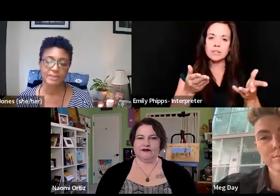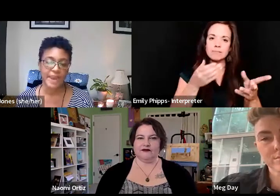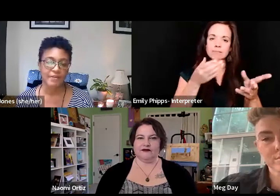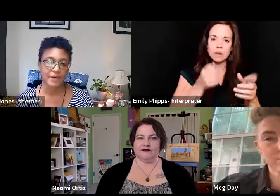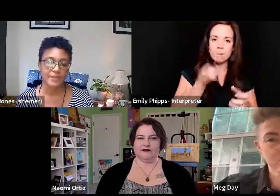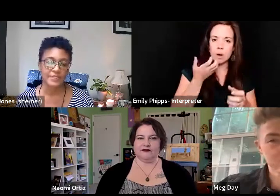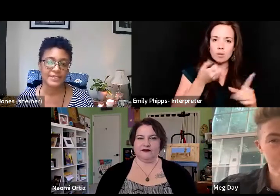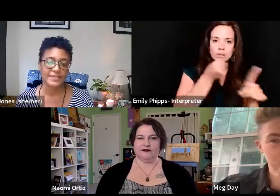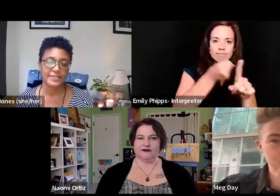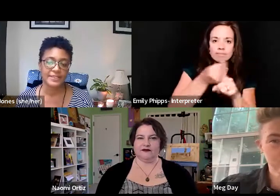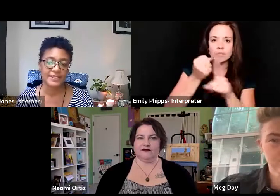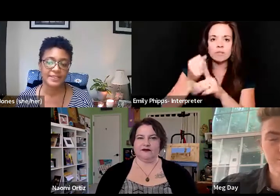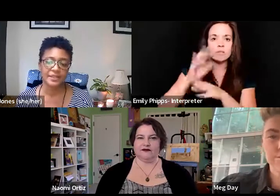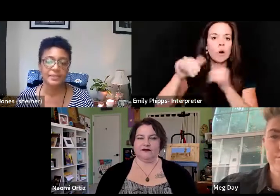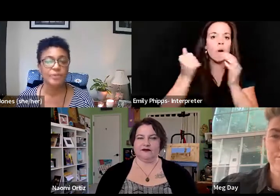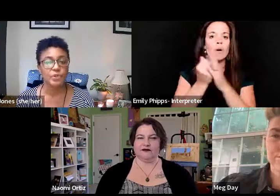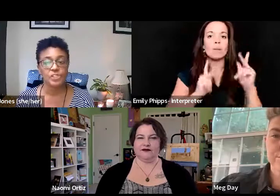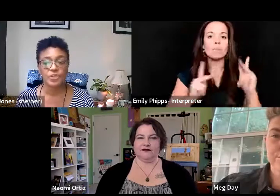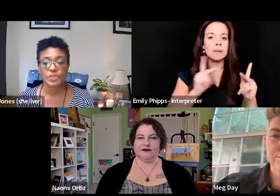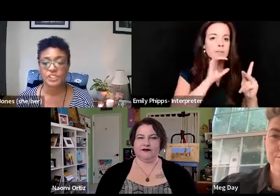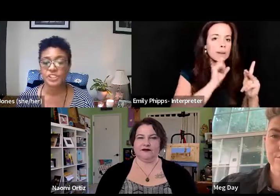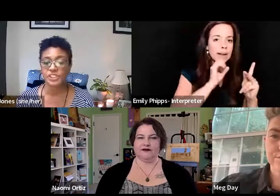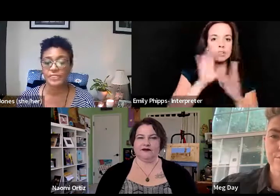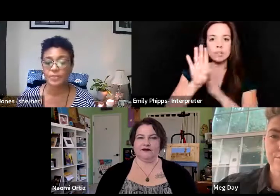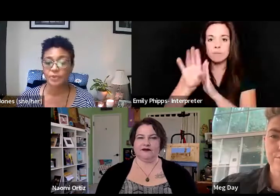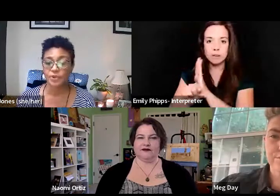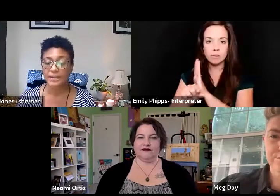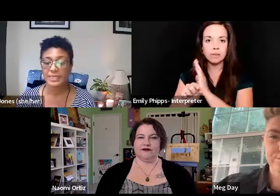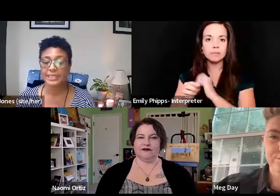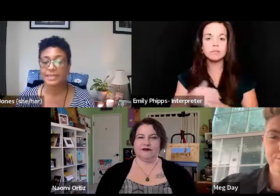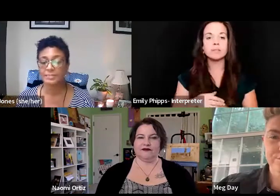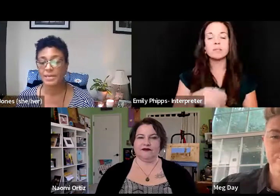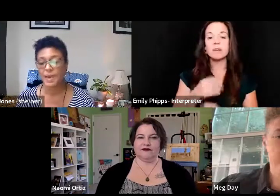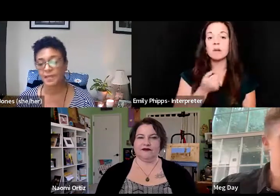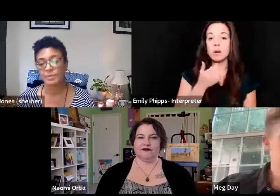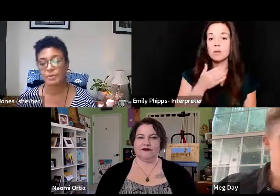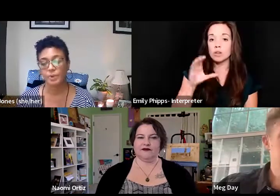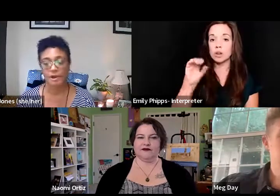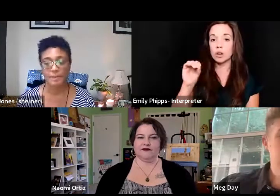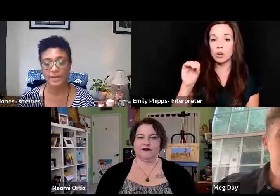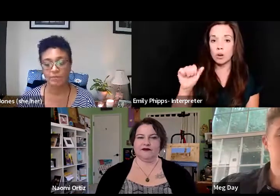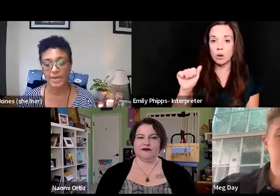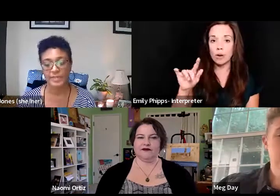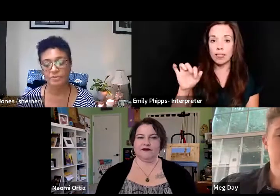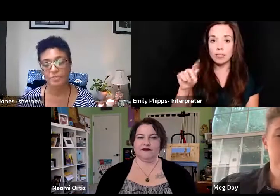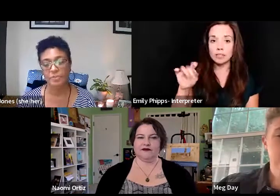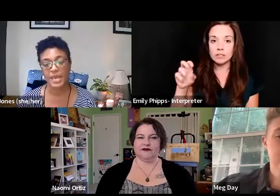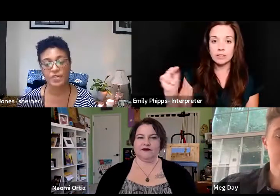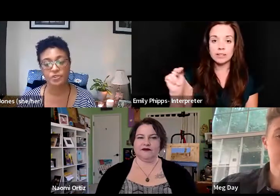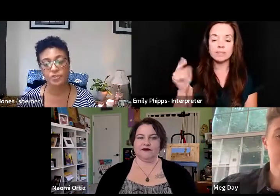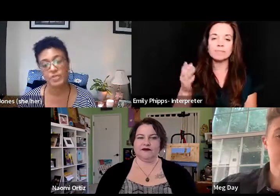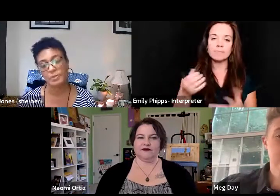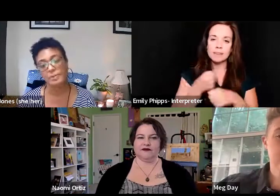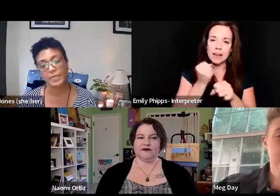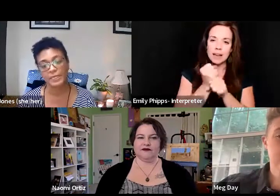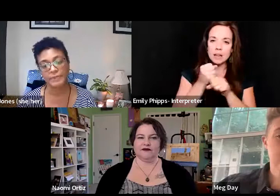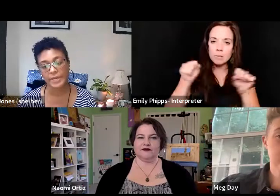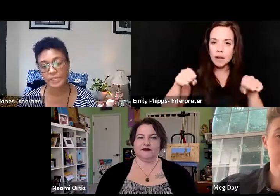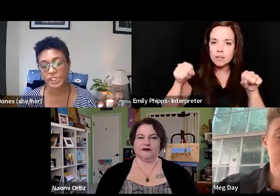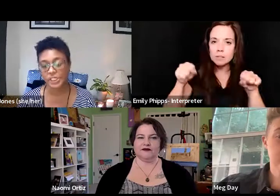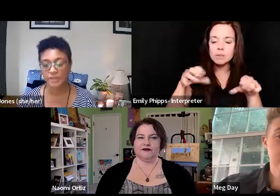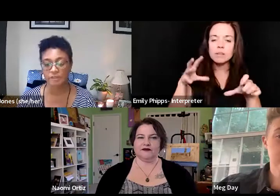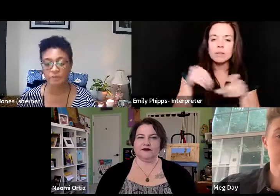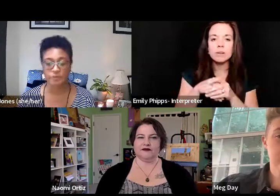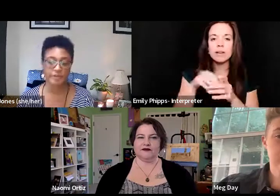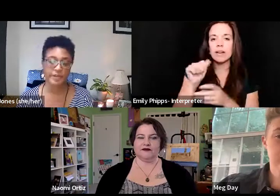ages and backgrounds. Poetry Coalition programming is made possible in part by grants from the Andrew W. Mellon